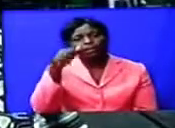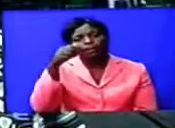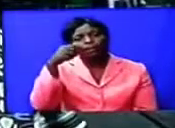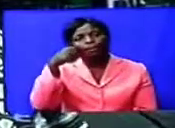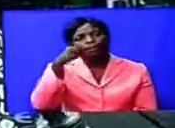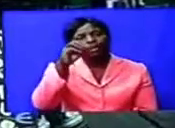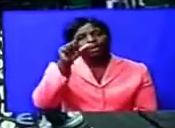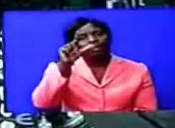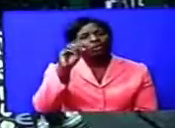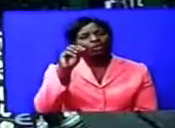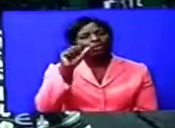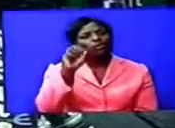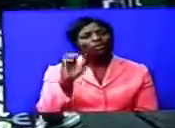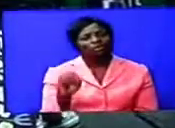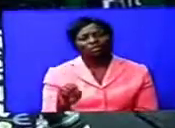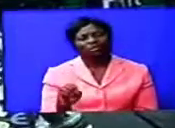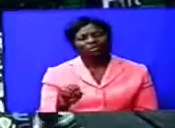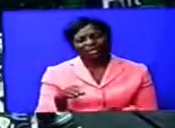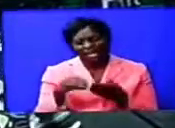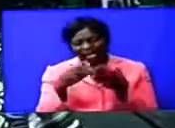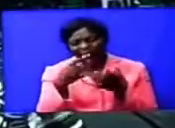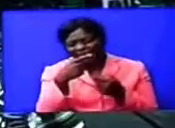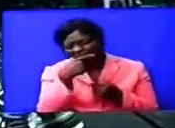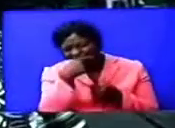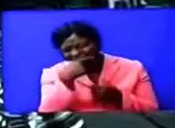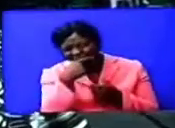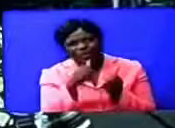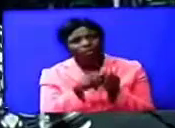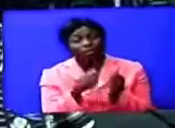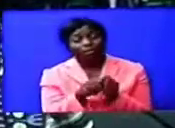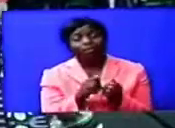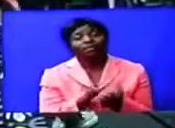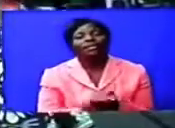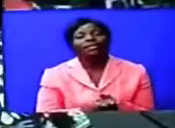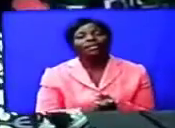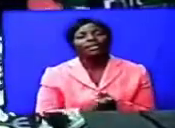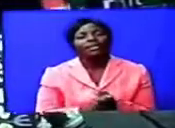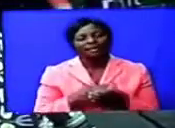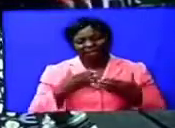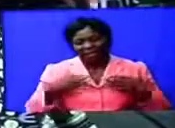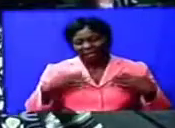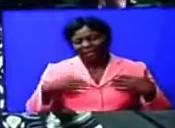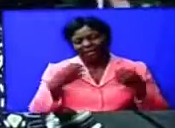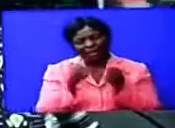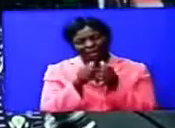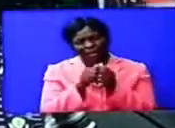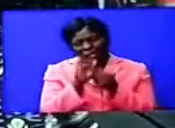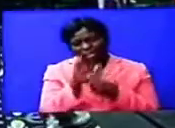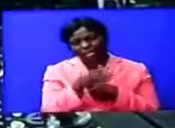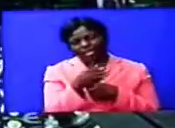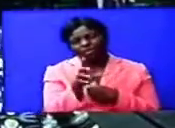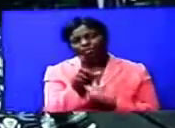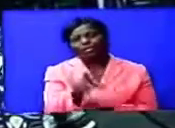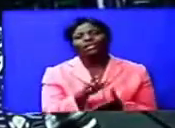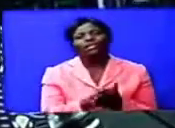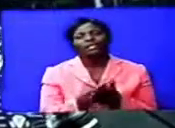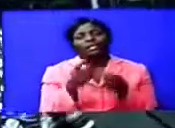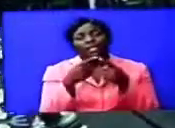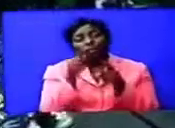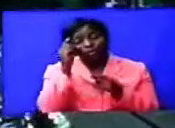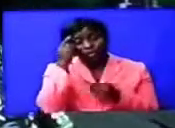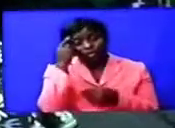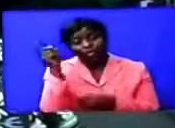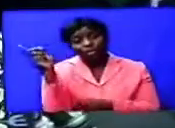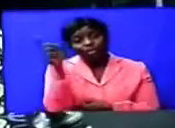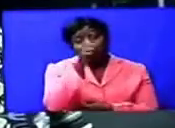walked into the, that was at the French Cultural Center, I was so impressed with his music. And I felt that one day if I'm going to make a noisy film,